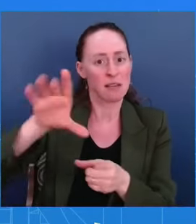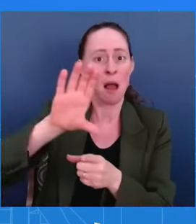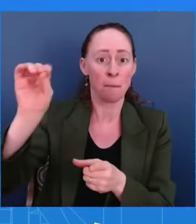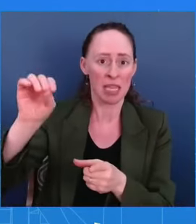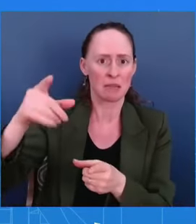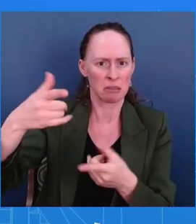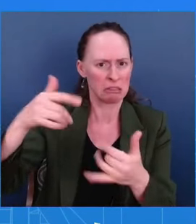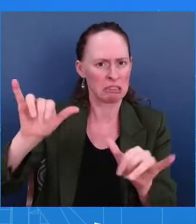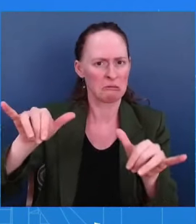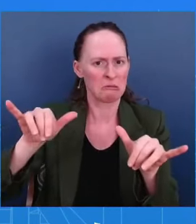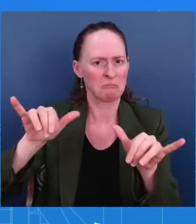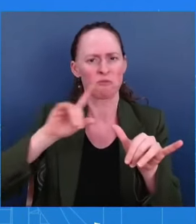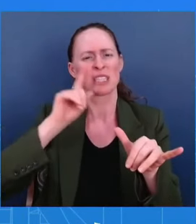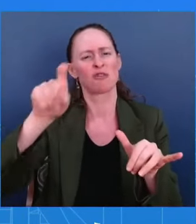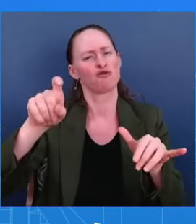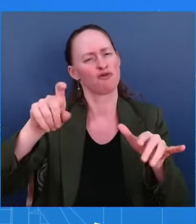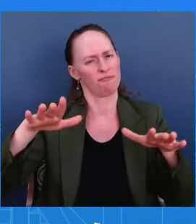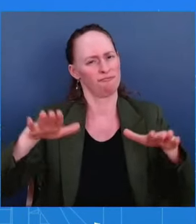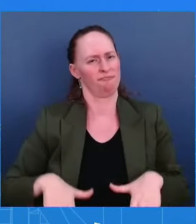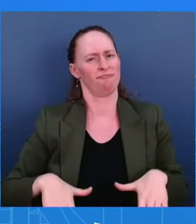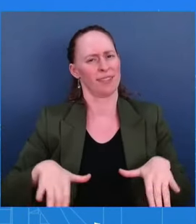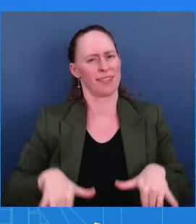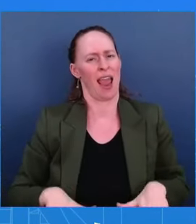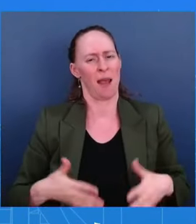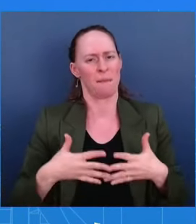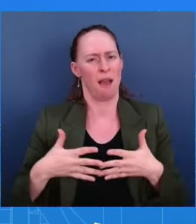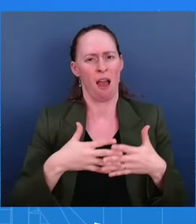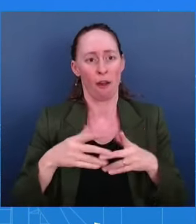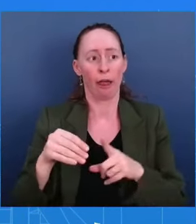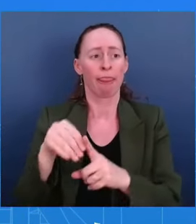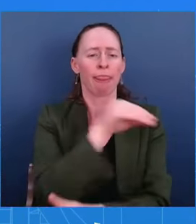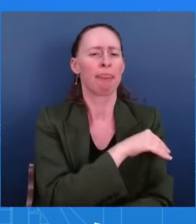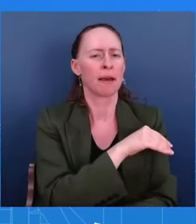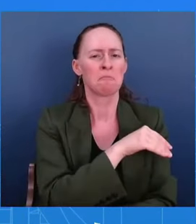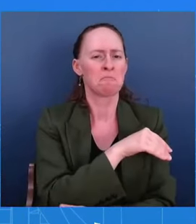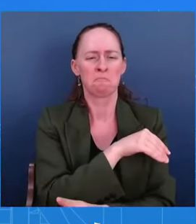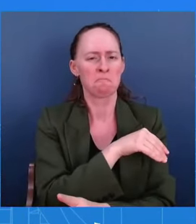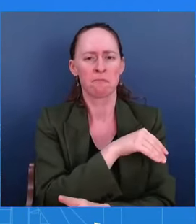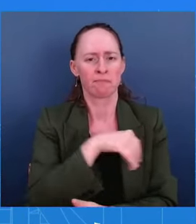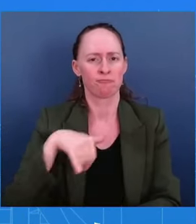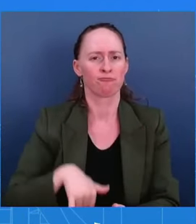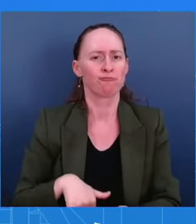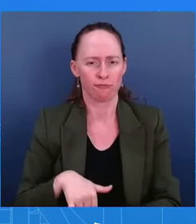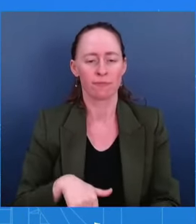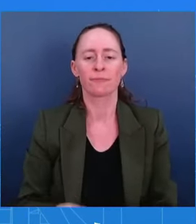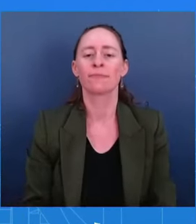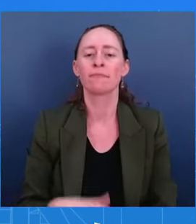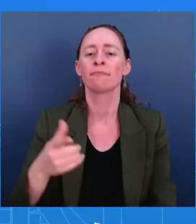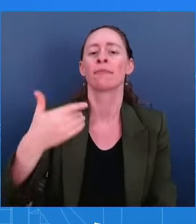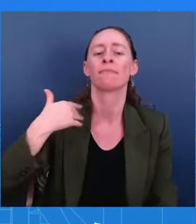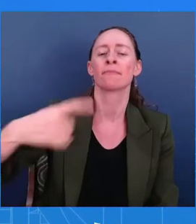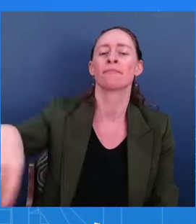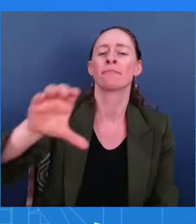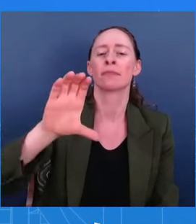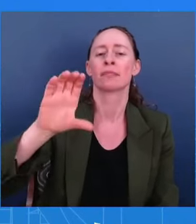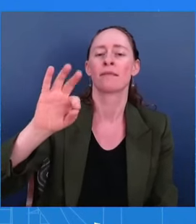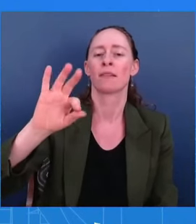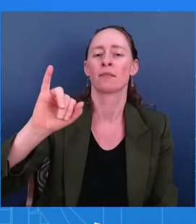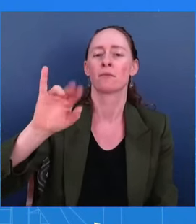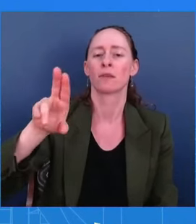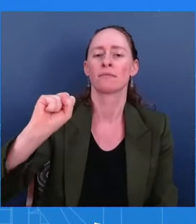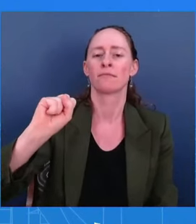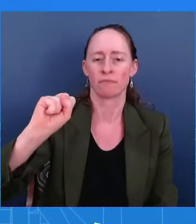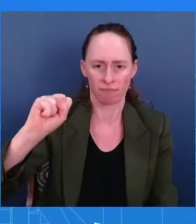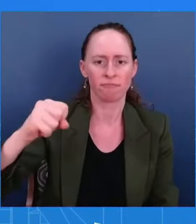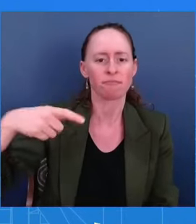needs to occur. This is the kind of potential transaction that we believe is